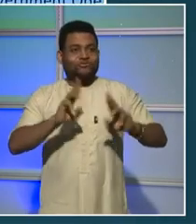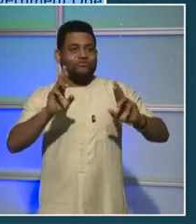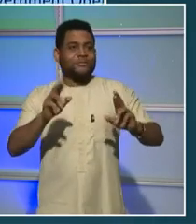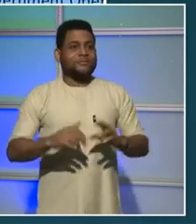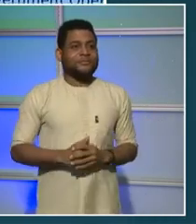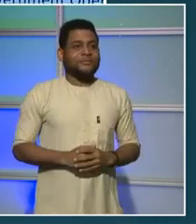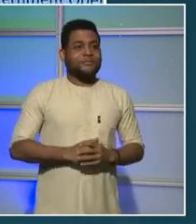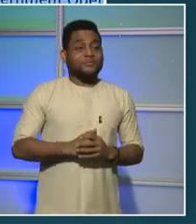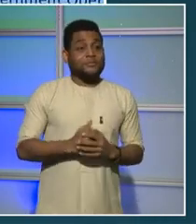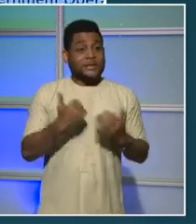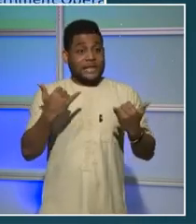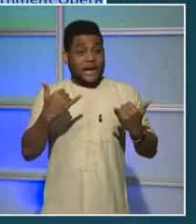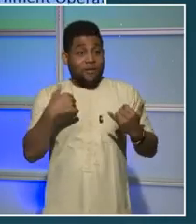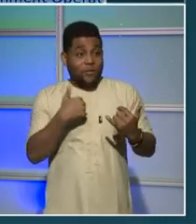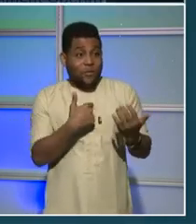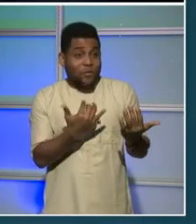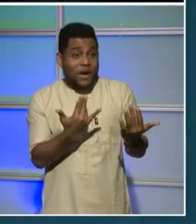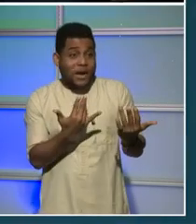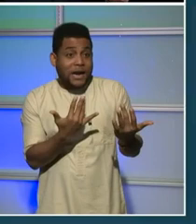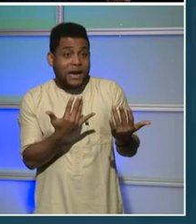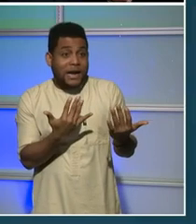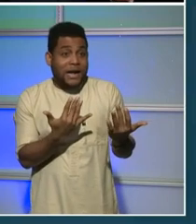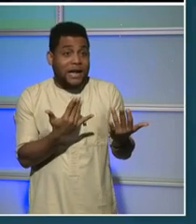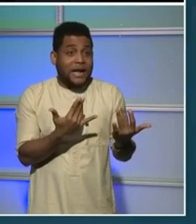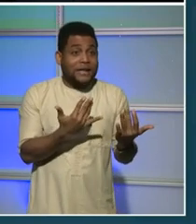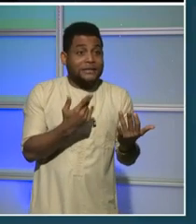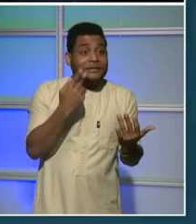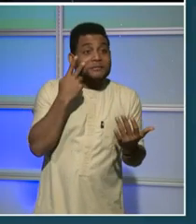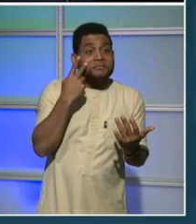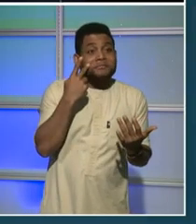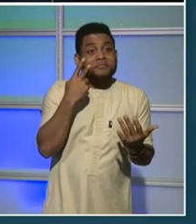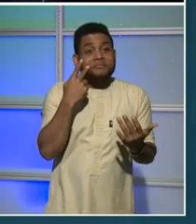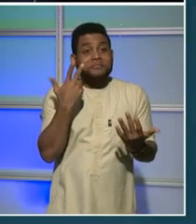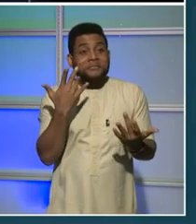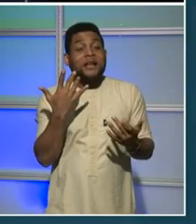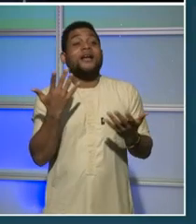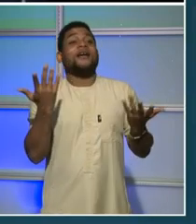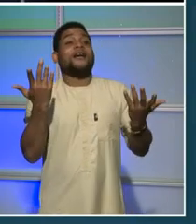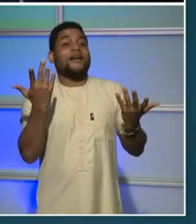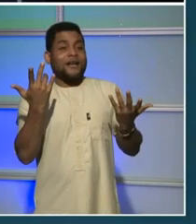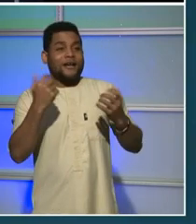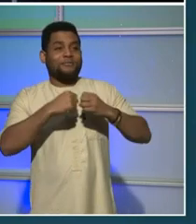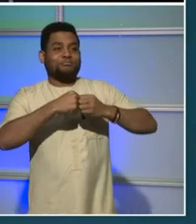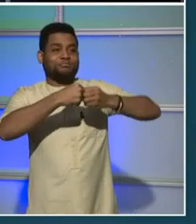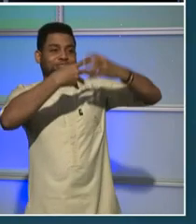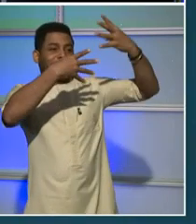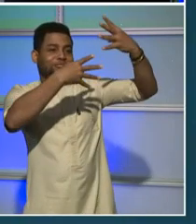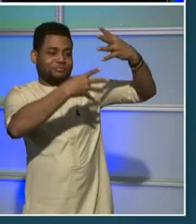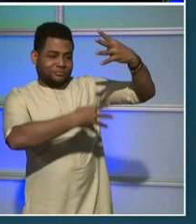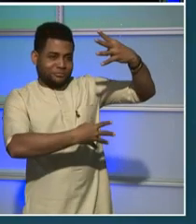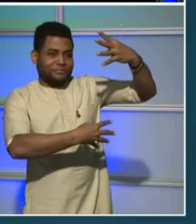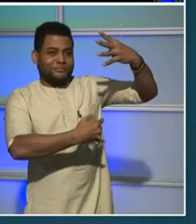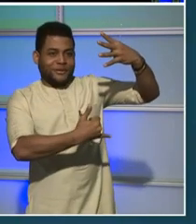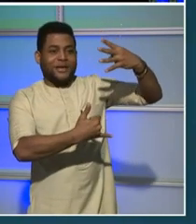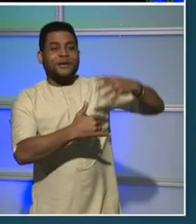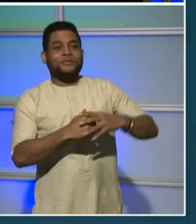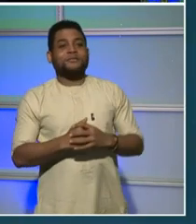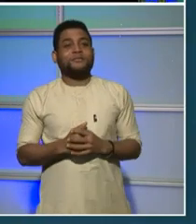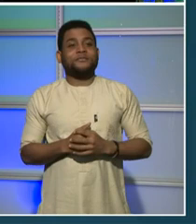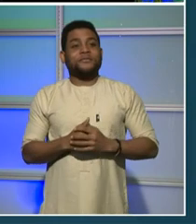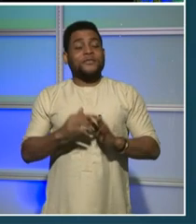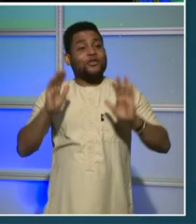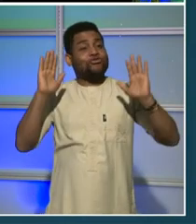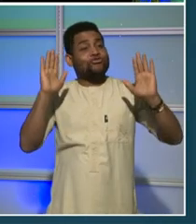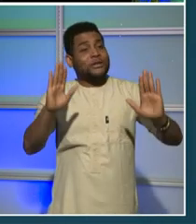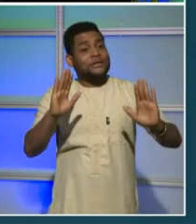for the results, what's it going to be? I think it's popping up. I don't have it on my screen here yet. There we go. So really great job to all our deputy mayors for their